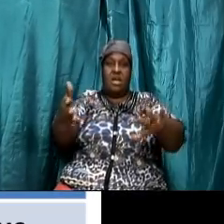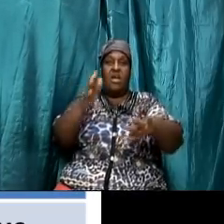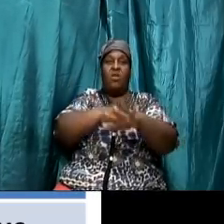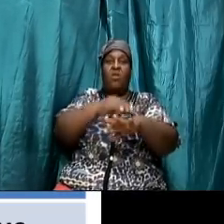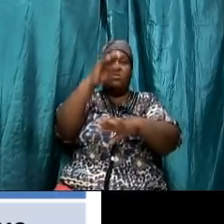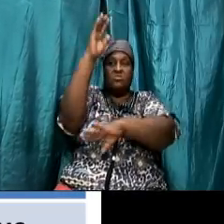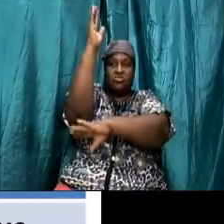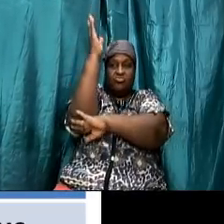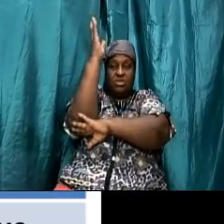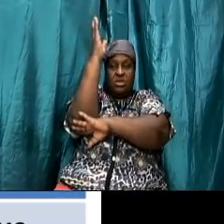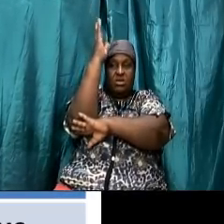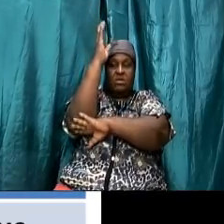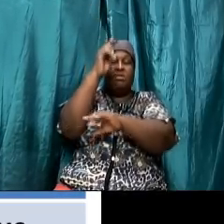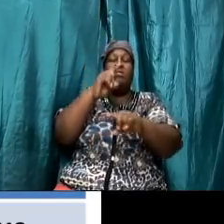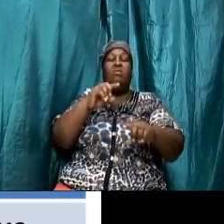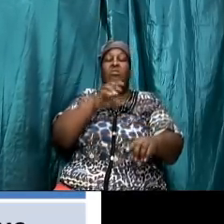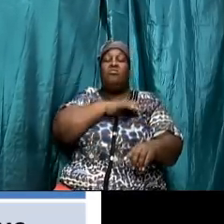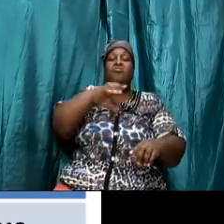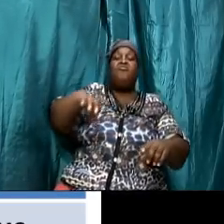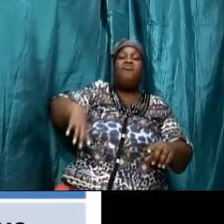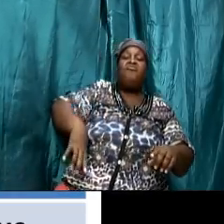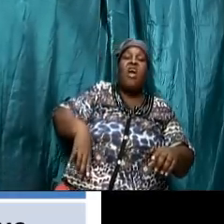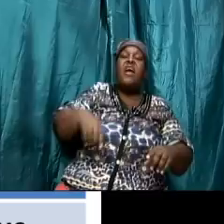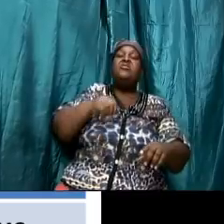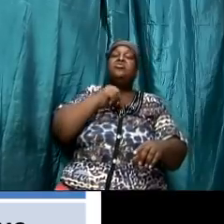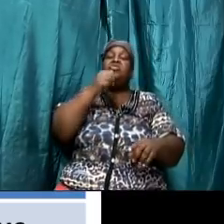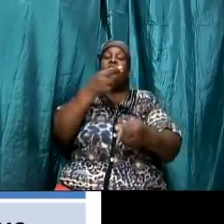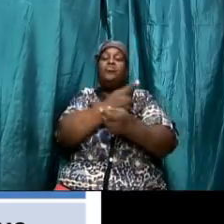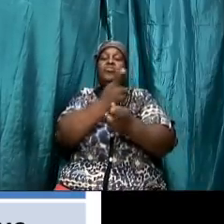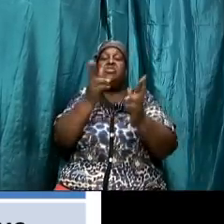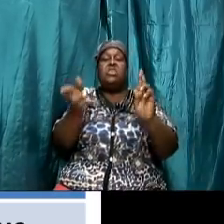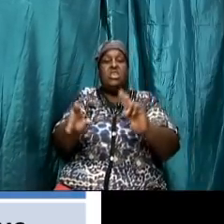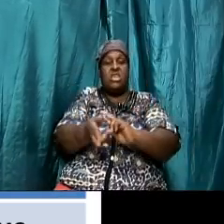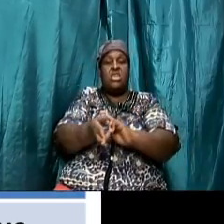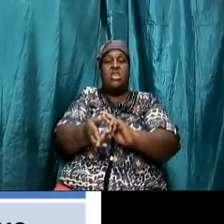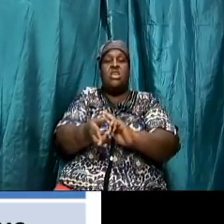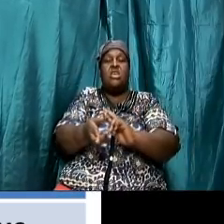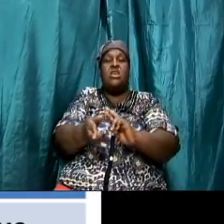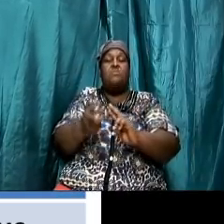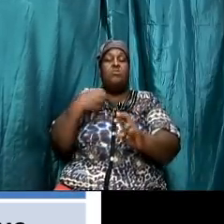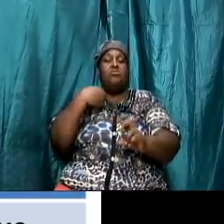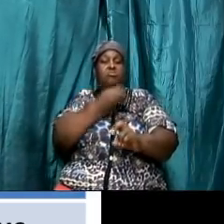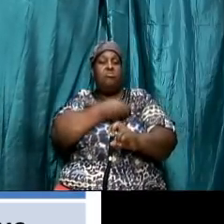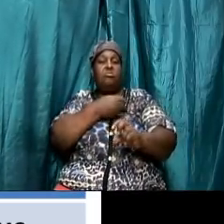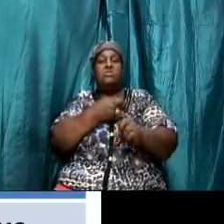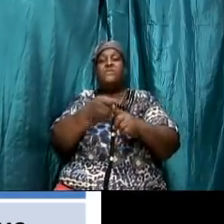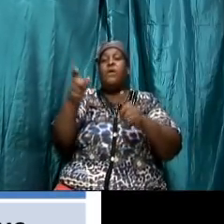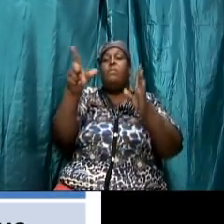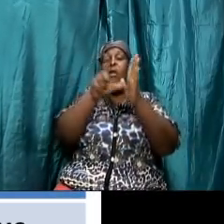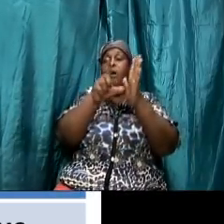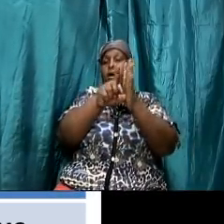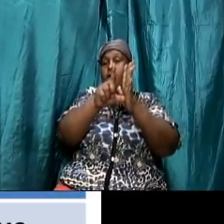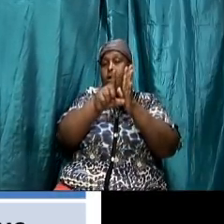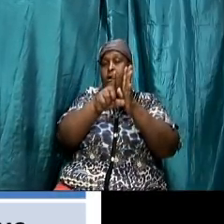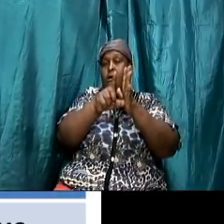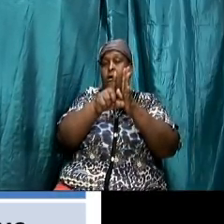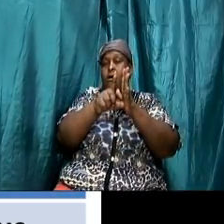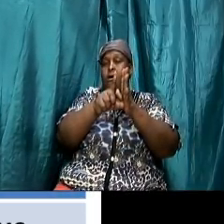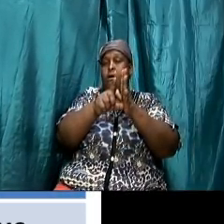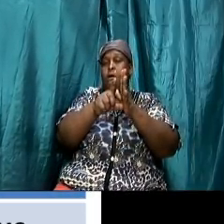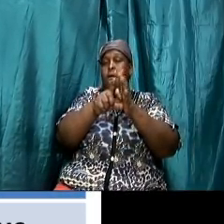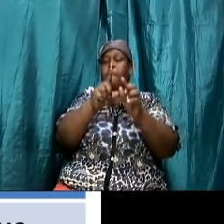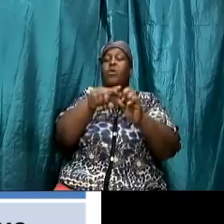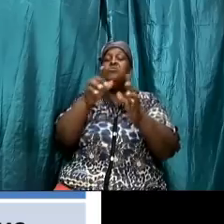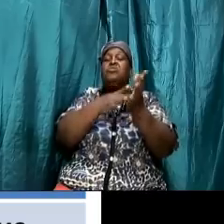from the law he redeemed us from the curse of the law what was the curse of the law brethwin